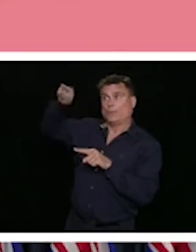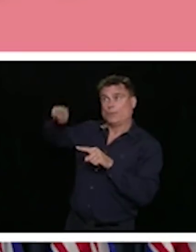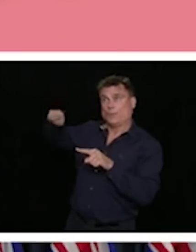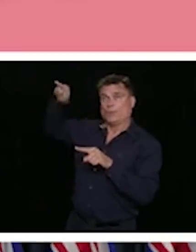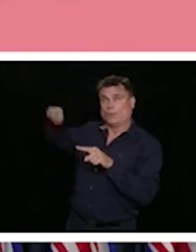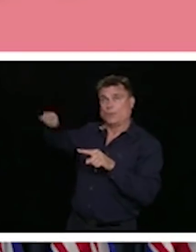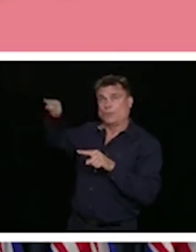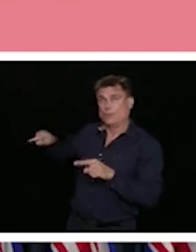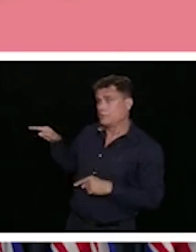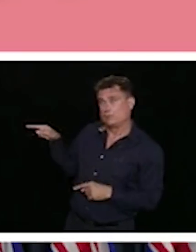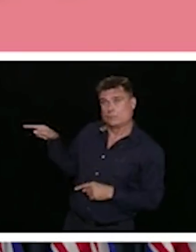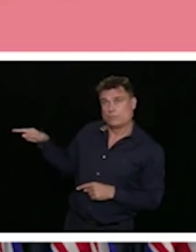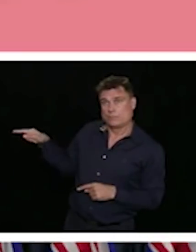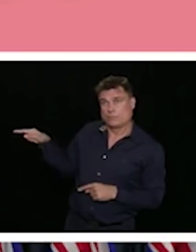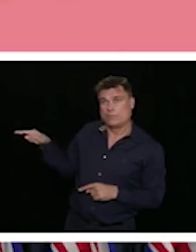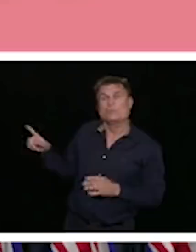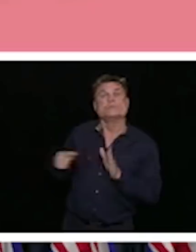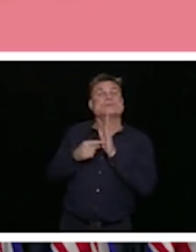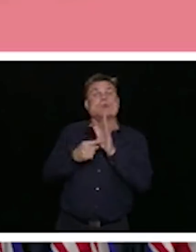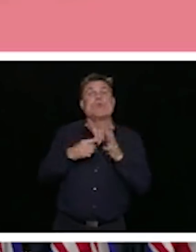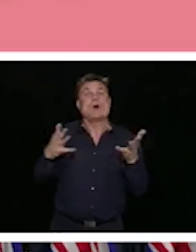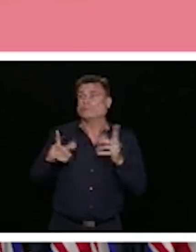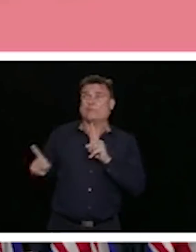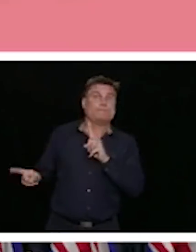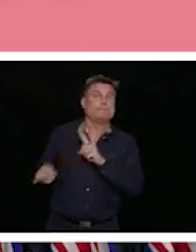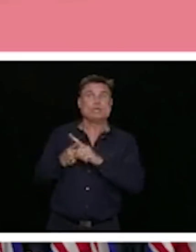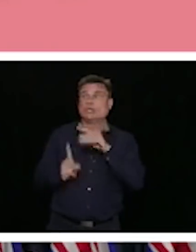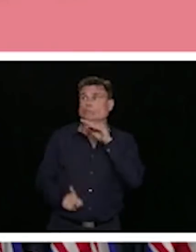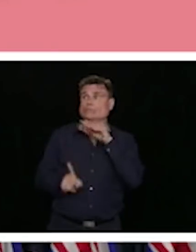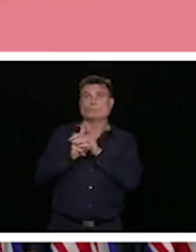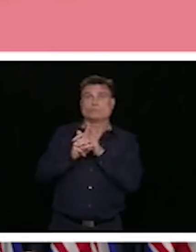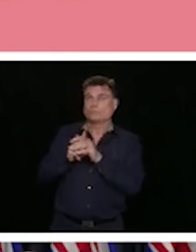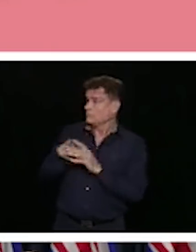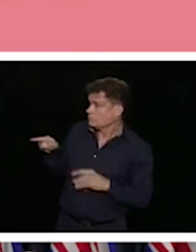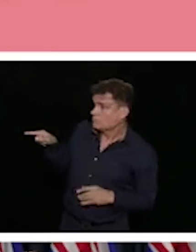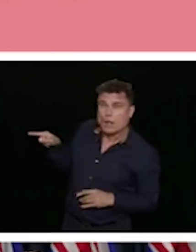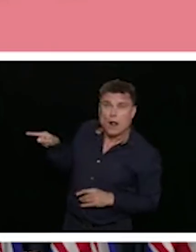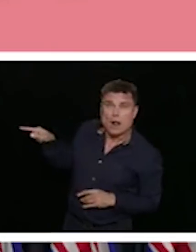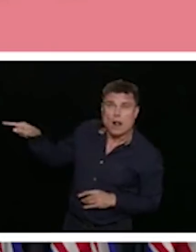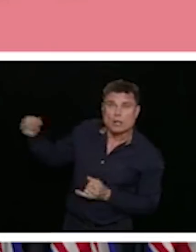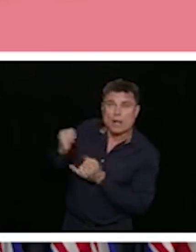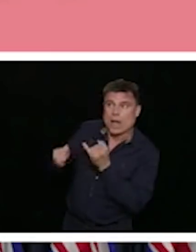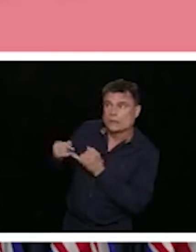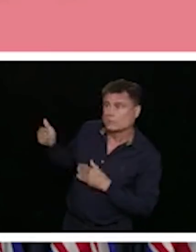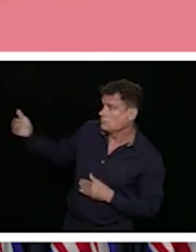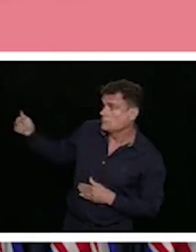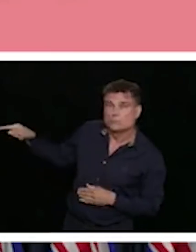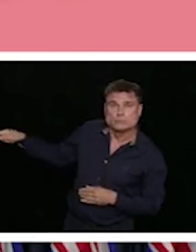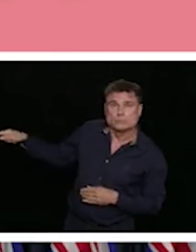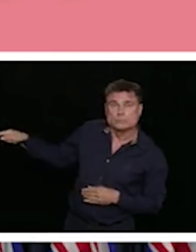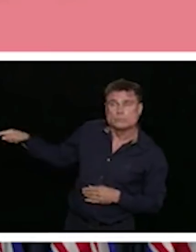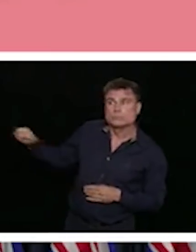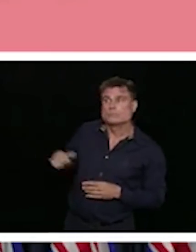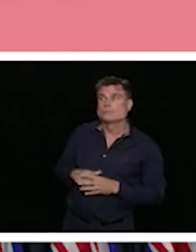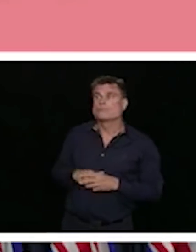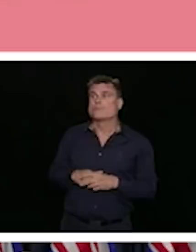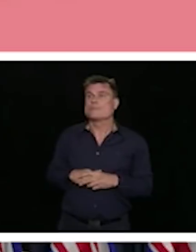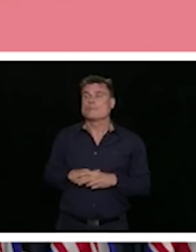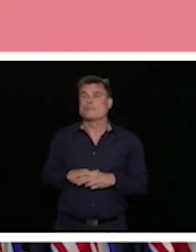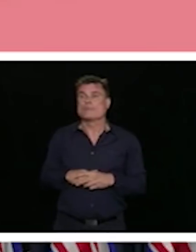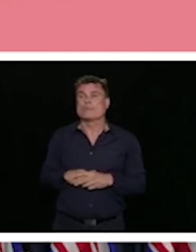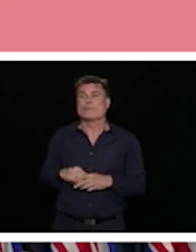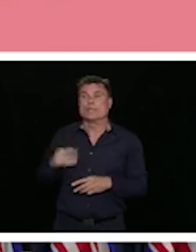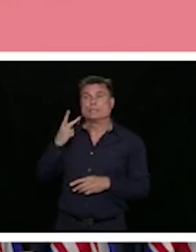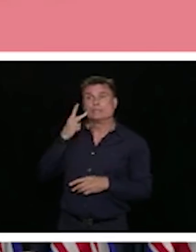as you know, we have been reporting that by lab diagnosed and the epidemiologically linked cases. As we can